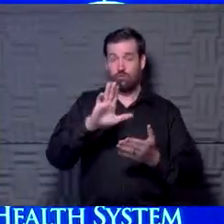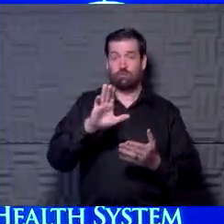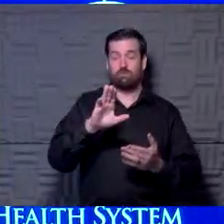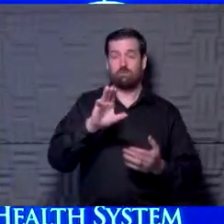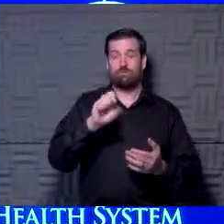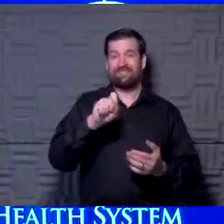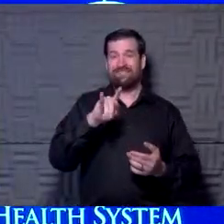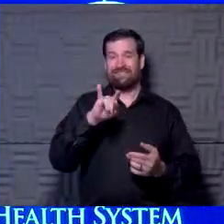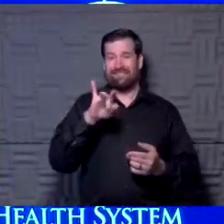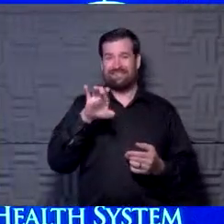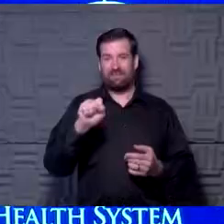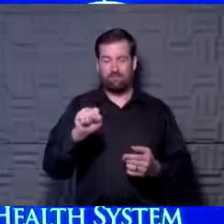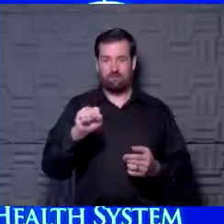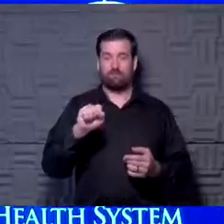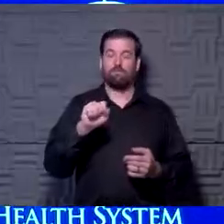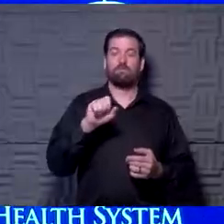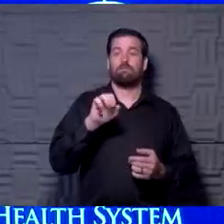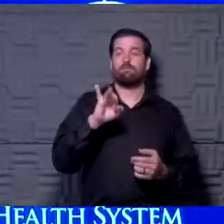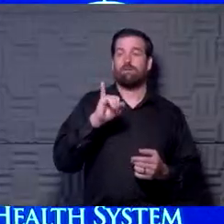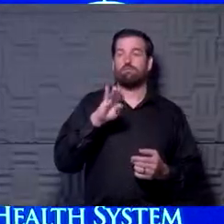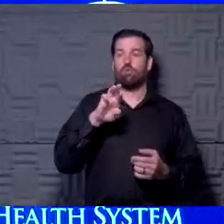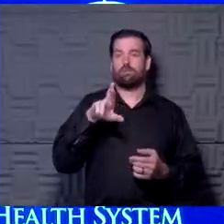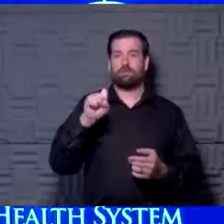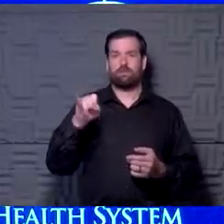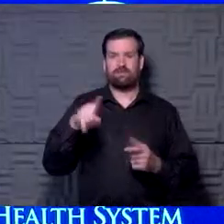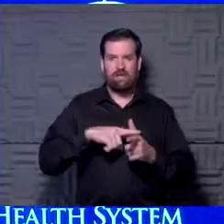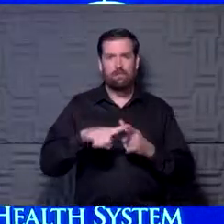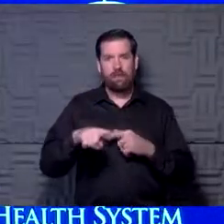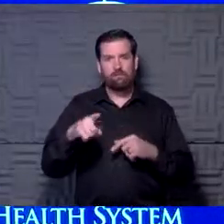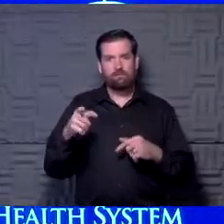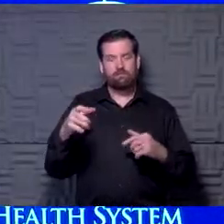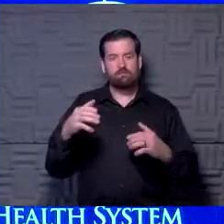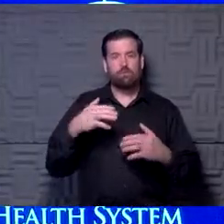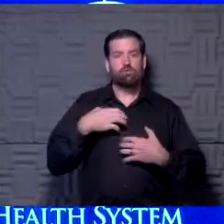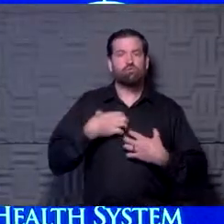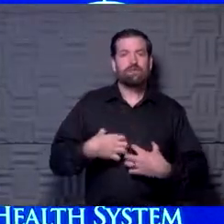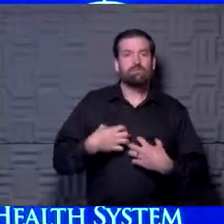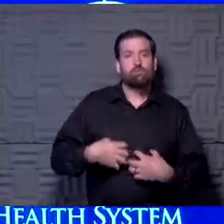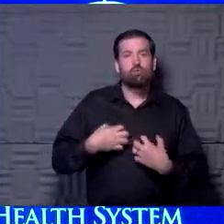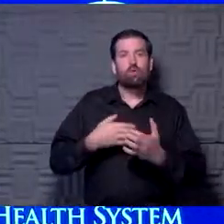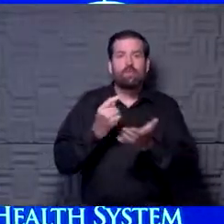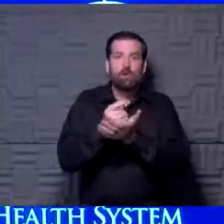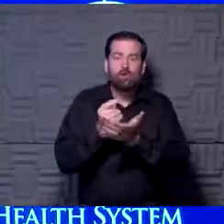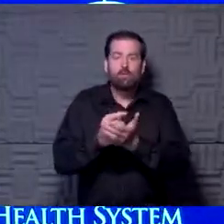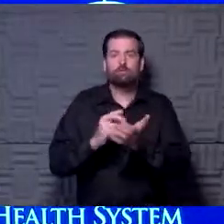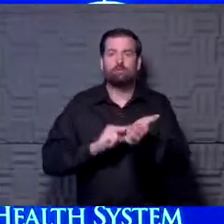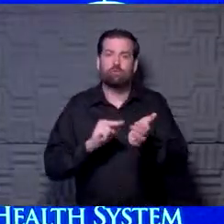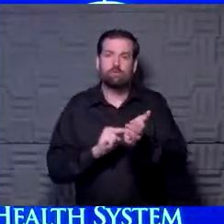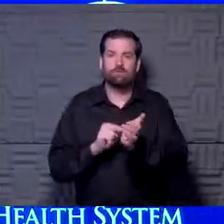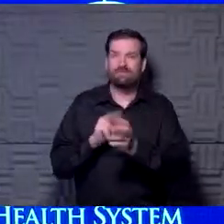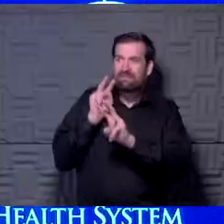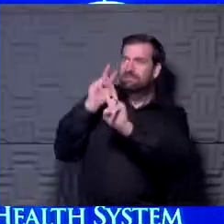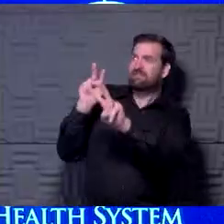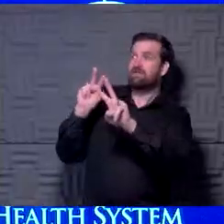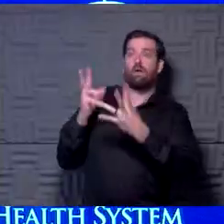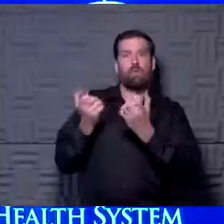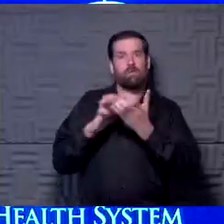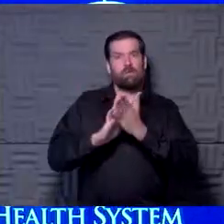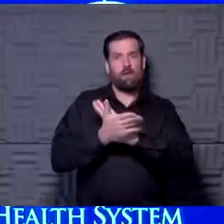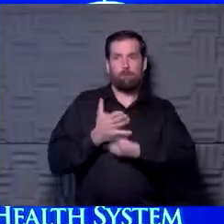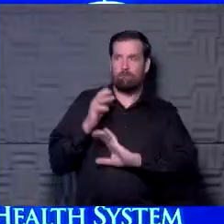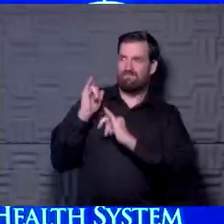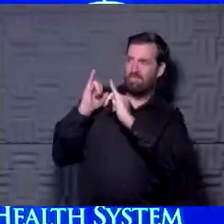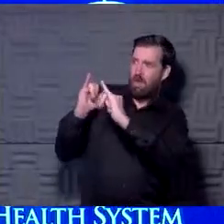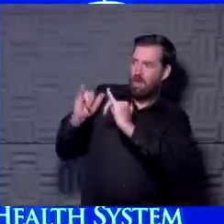that's an amazing accomplishment. But then a lot of them have role models as respiratory therapists and nurses. So they come to me and they say, doc, I want to be a respiratory therapist.